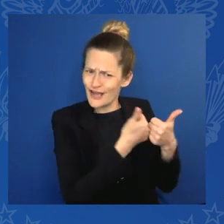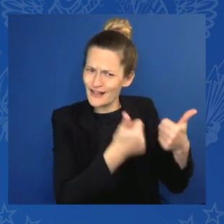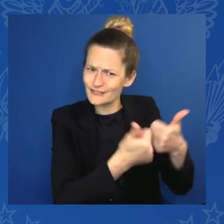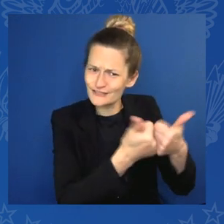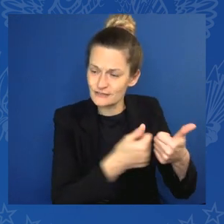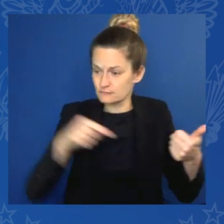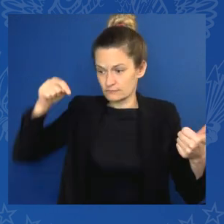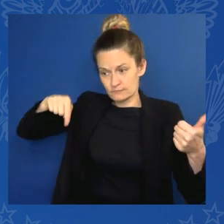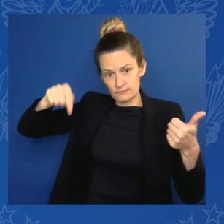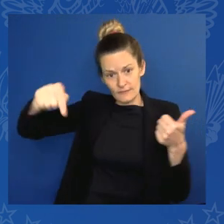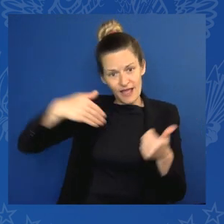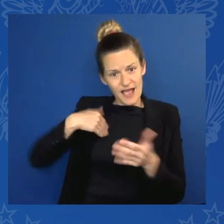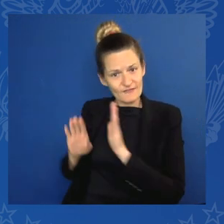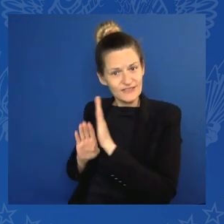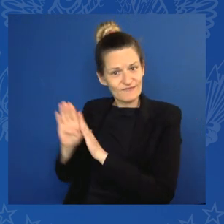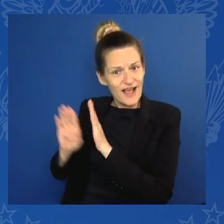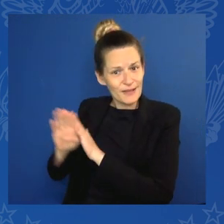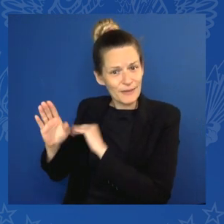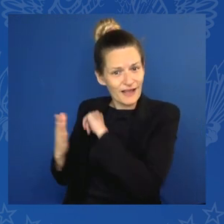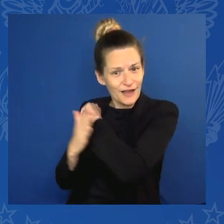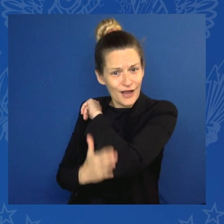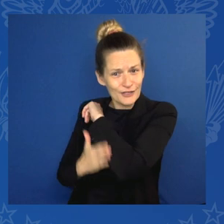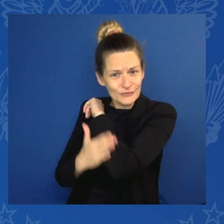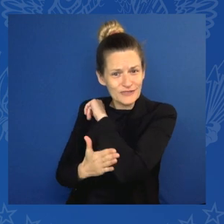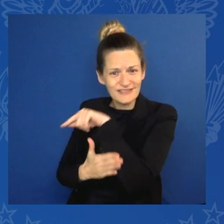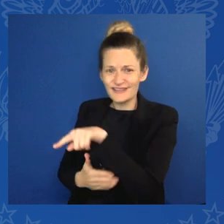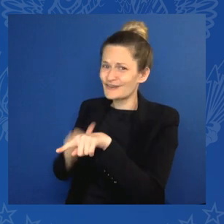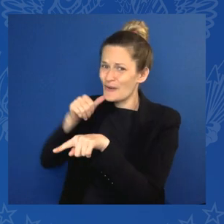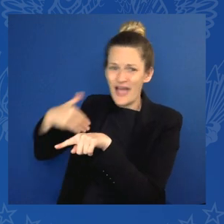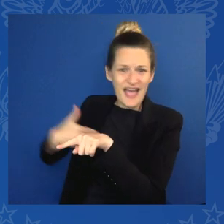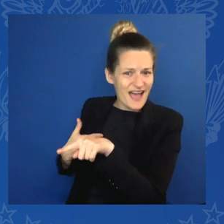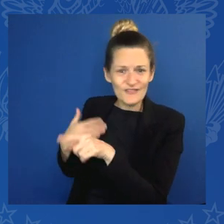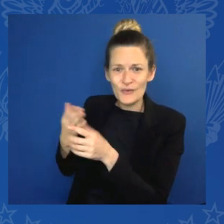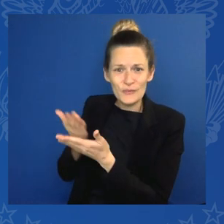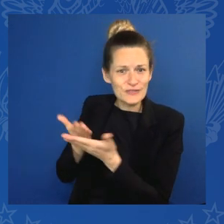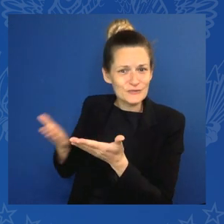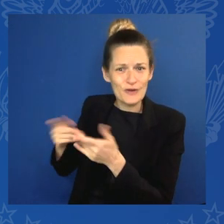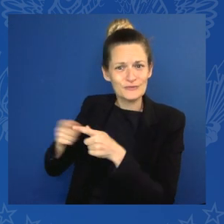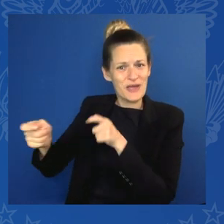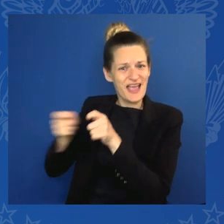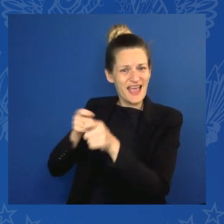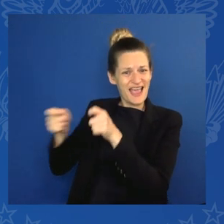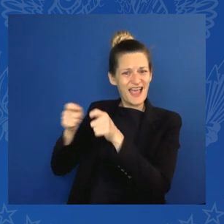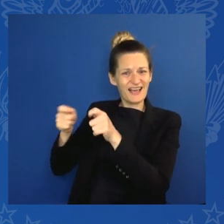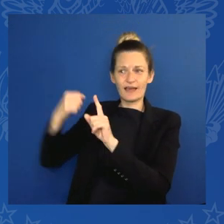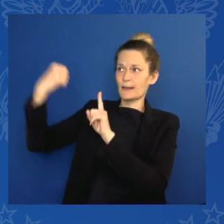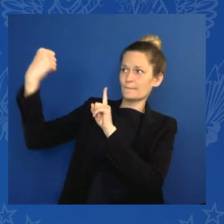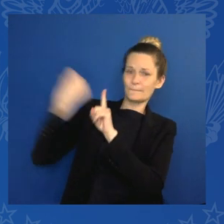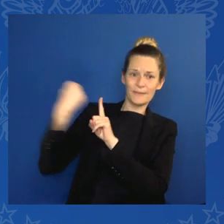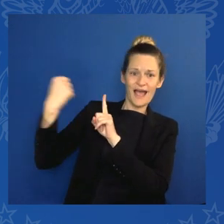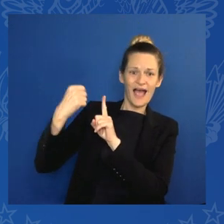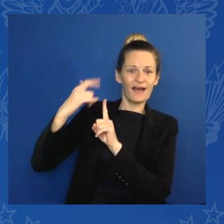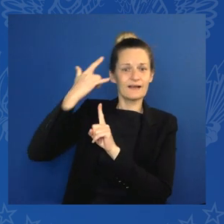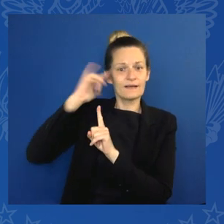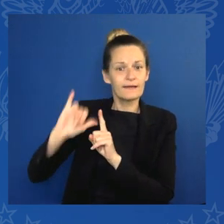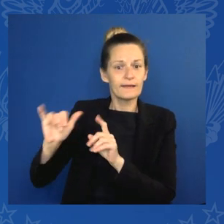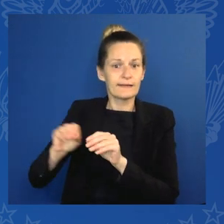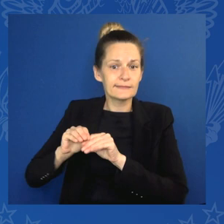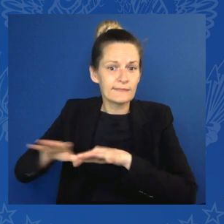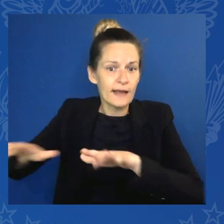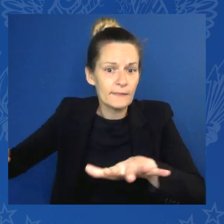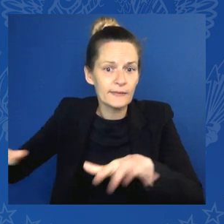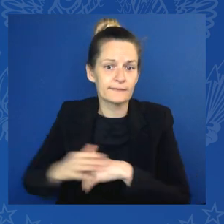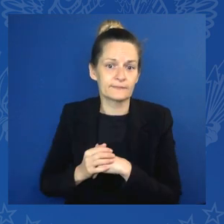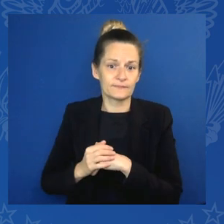pandemic. So they feel the impacts more acutely, and they have a harder time recovering. In our deeply